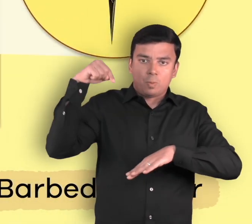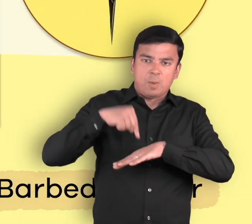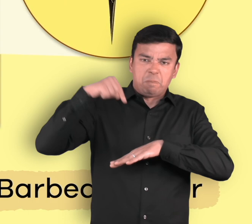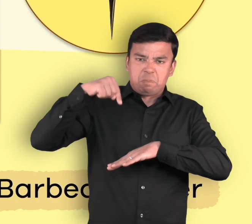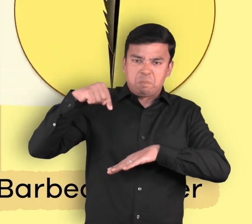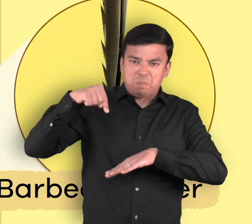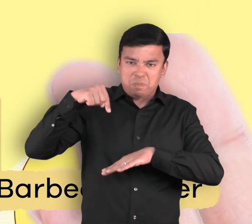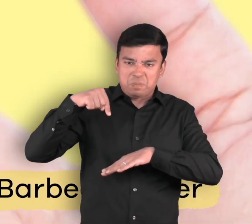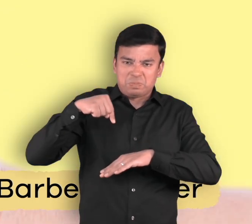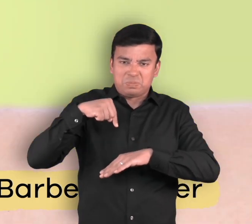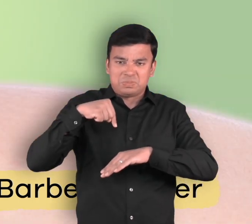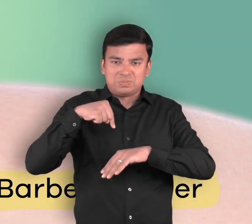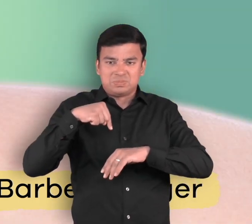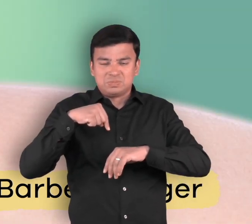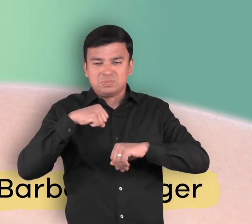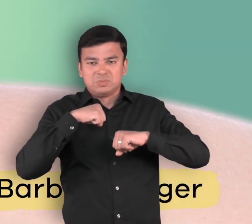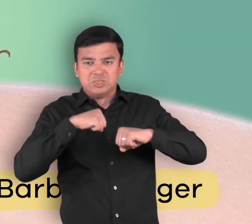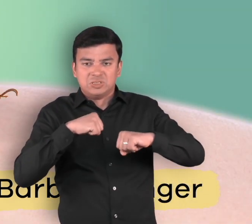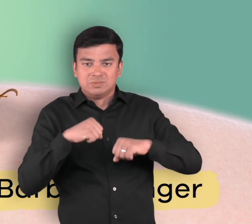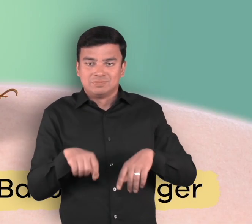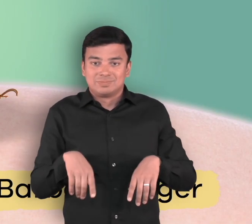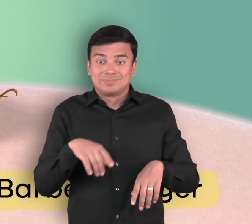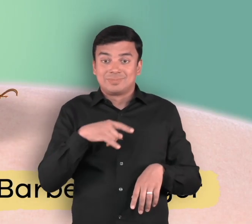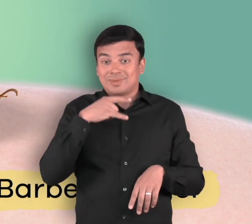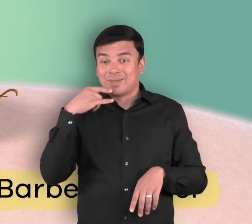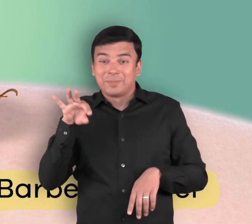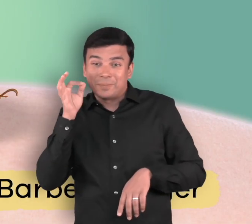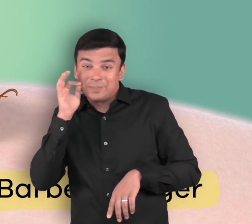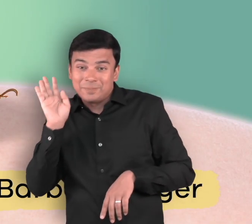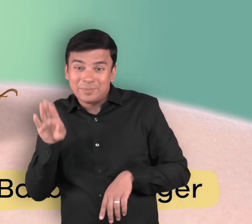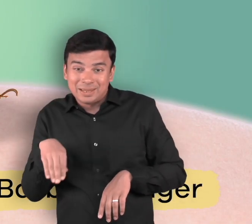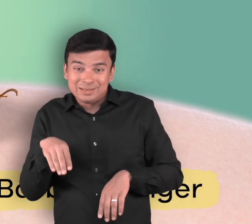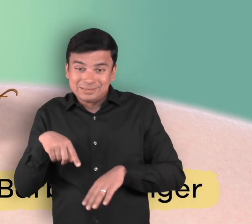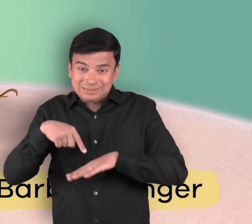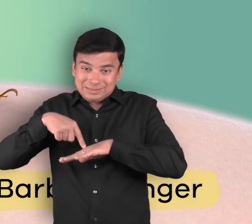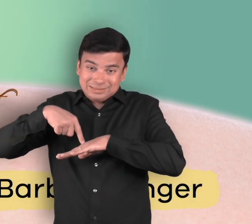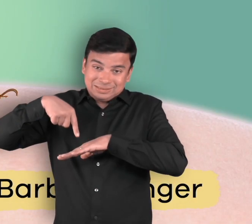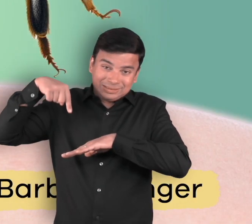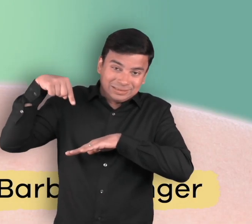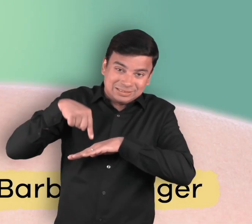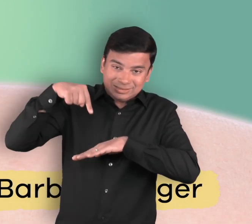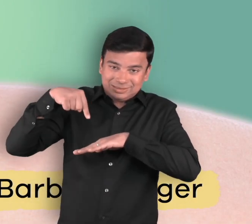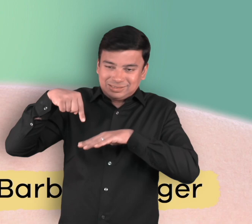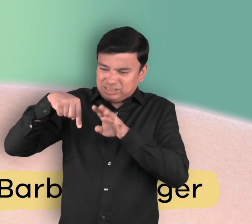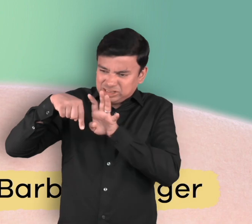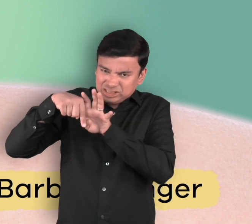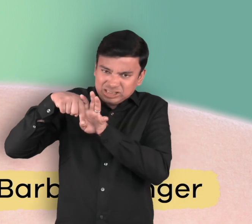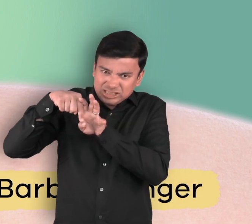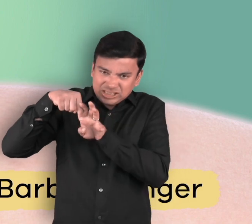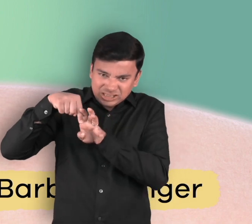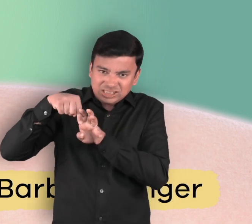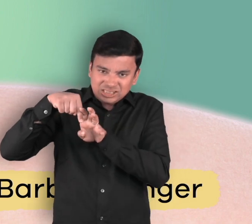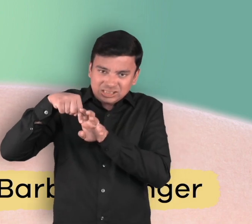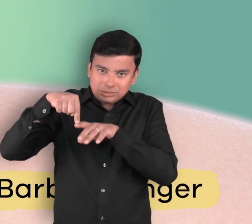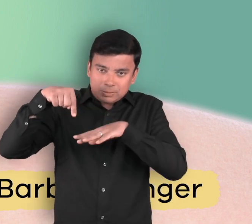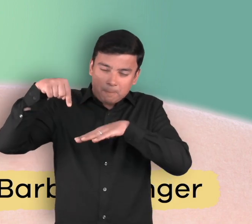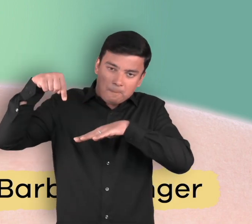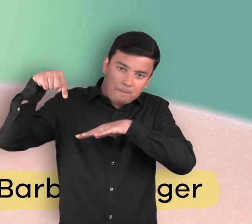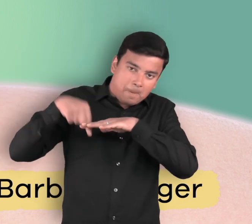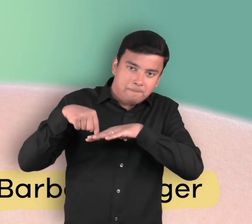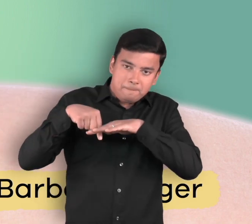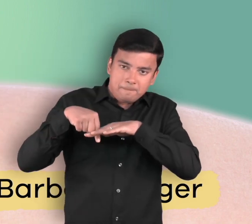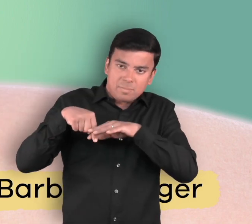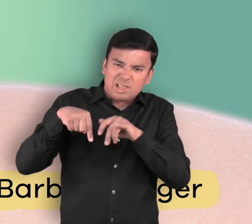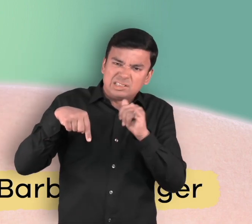stinger. The shape causes the stinger to stay in the skin. So once it stings and flies away, the